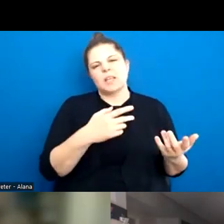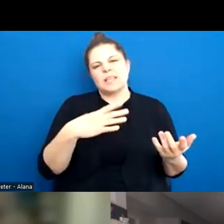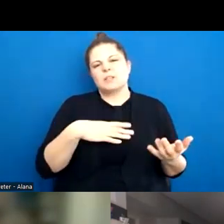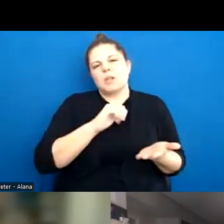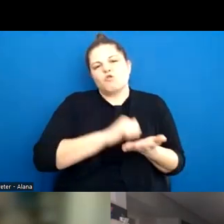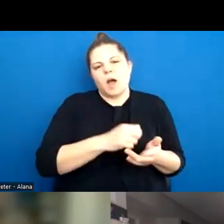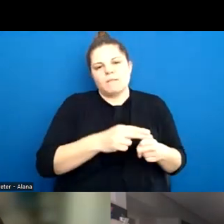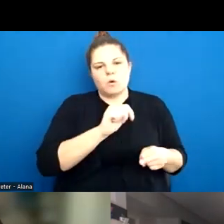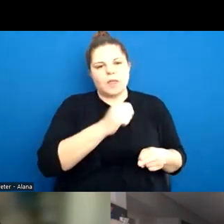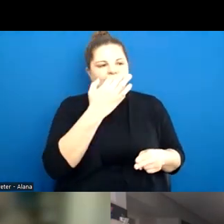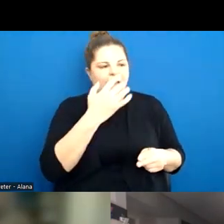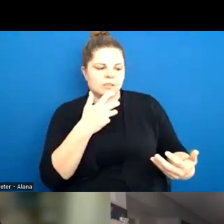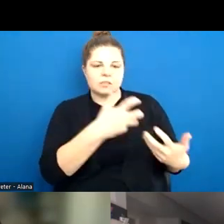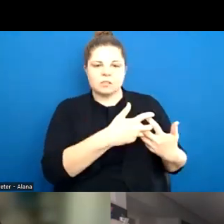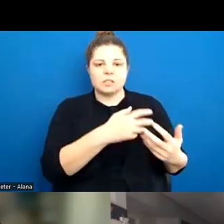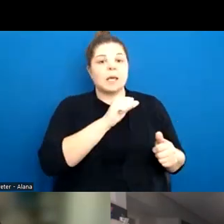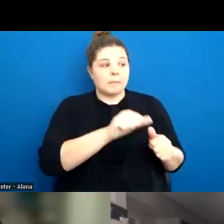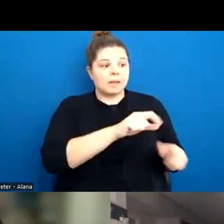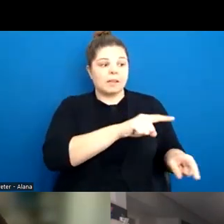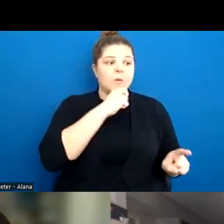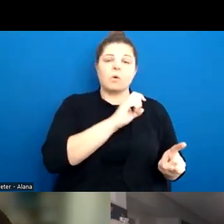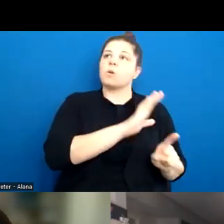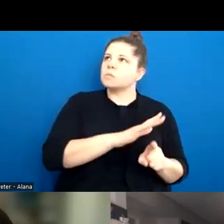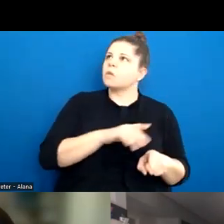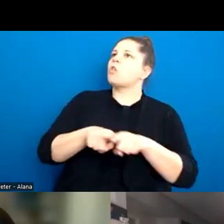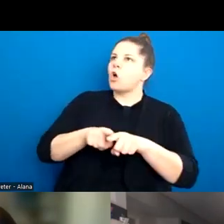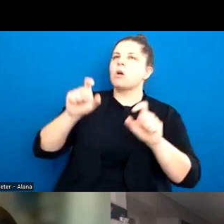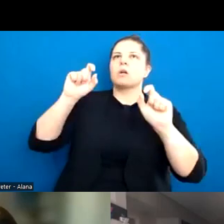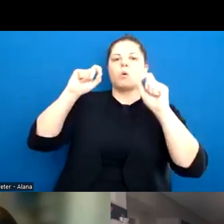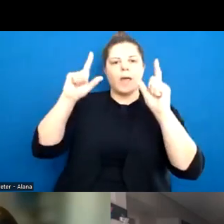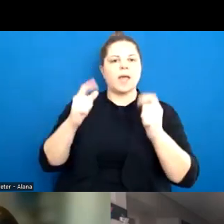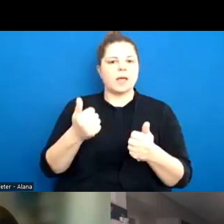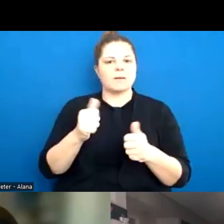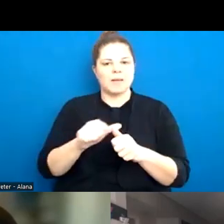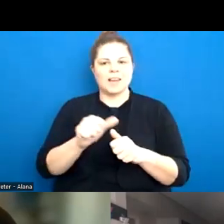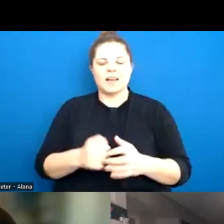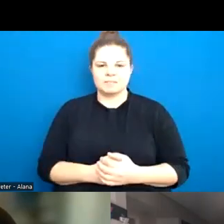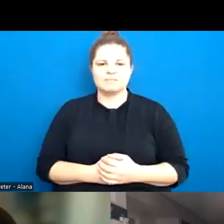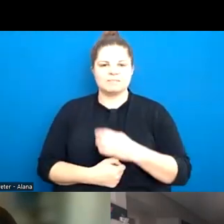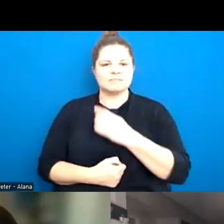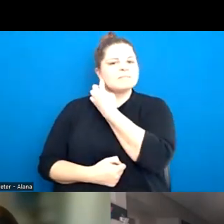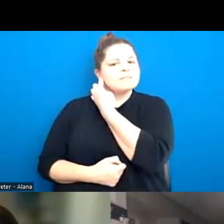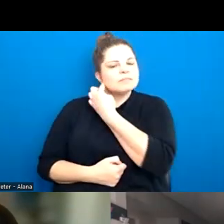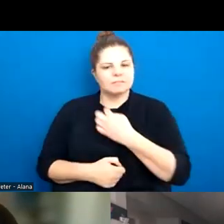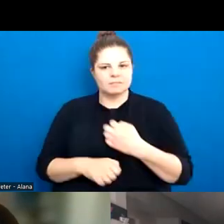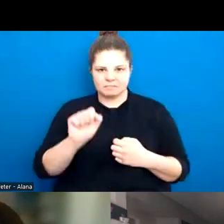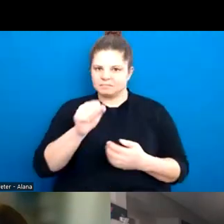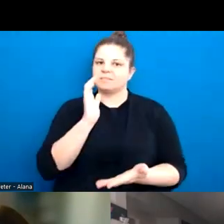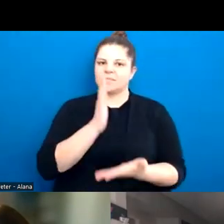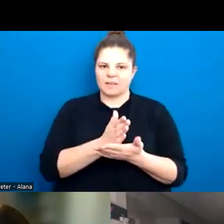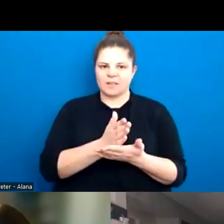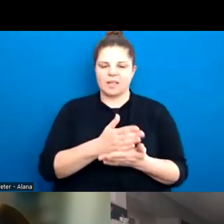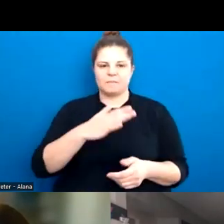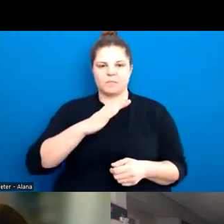it's actually much better for them in the long run. A hundred percent. just really quickly want to touch on something that you,